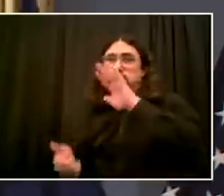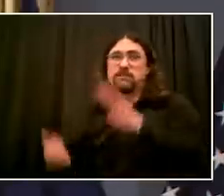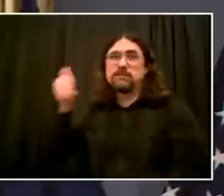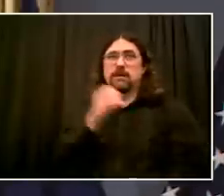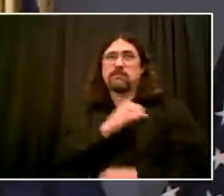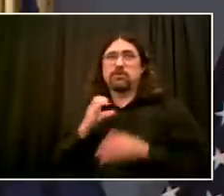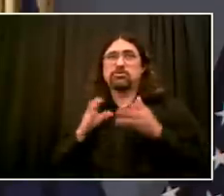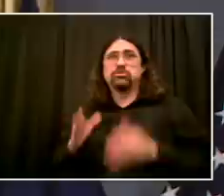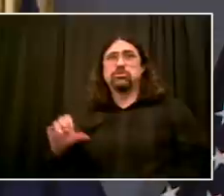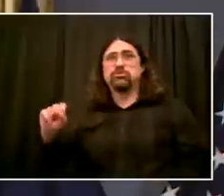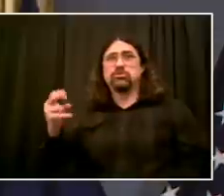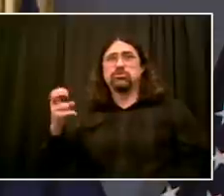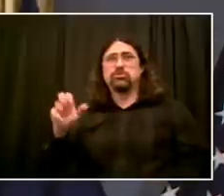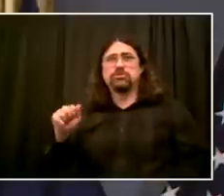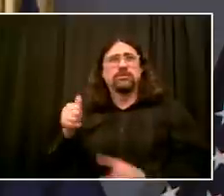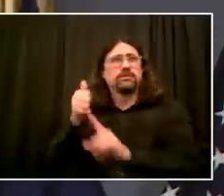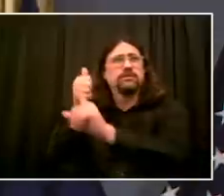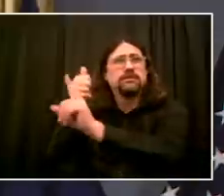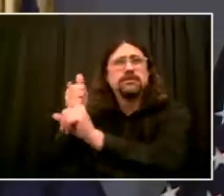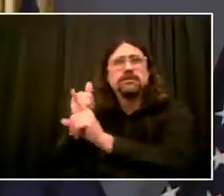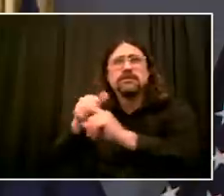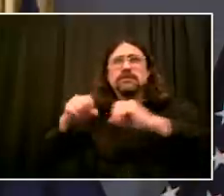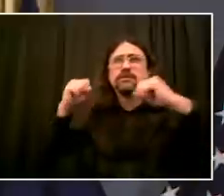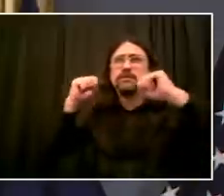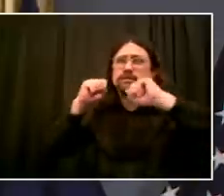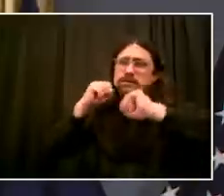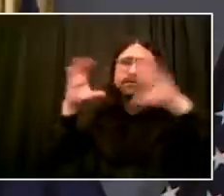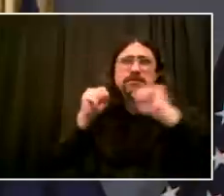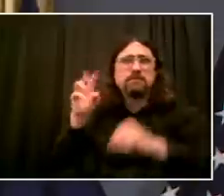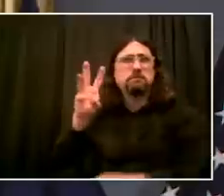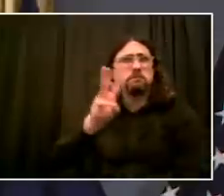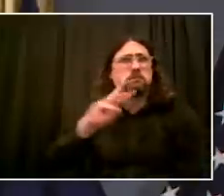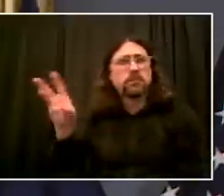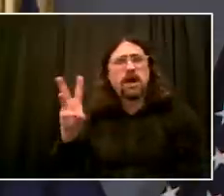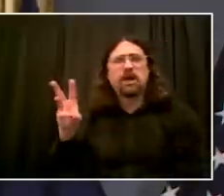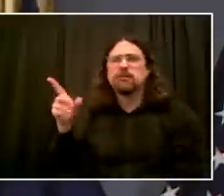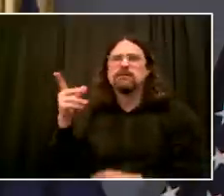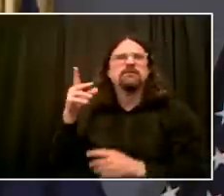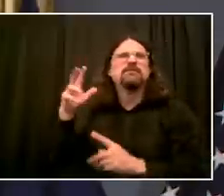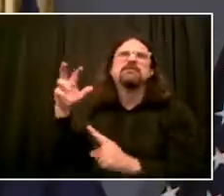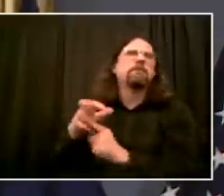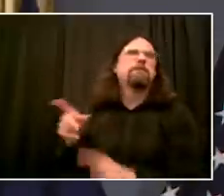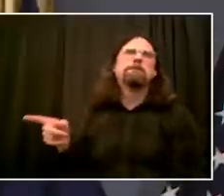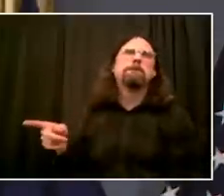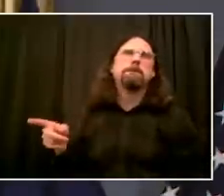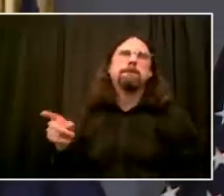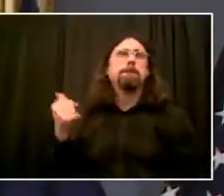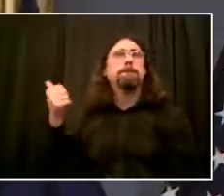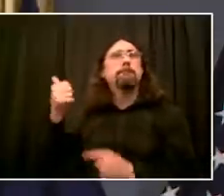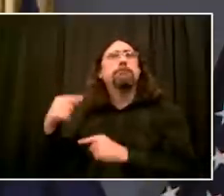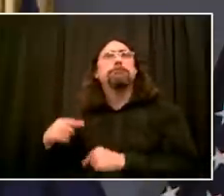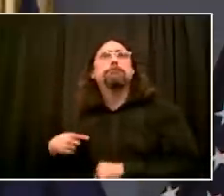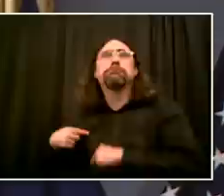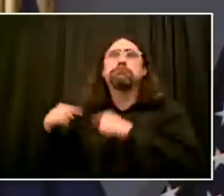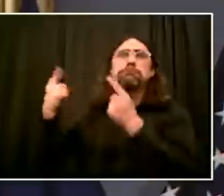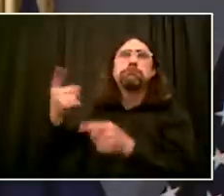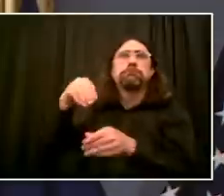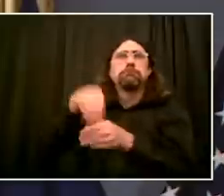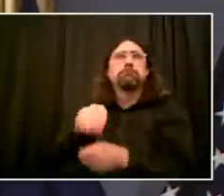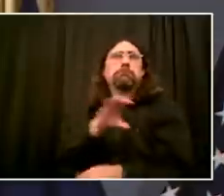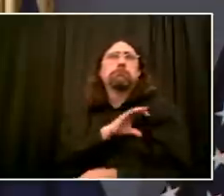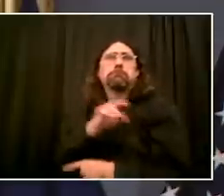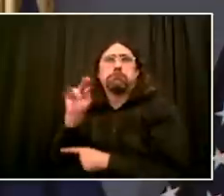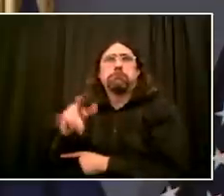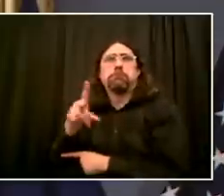telling me how, when he started his career, he could not accept what he saw around him. And he wouldn't stay in the profession unless he could make a change.